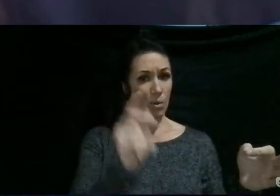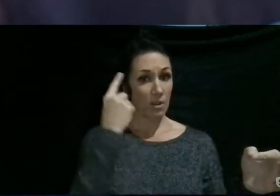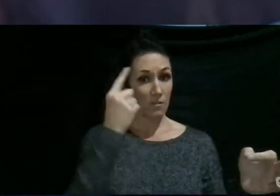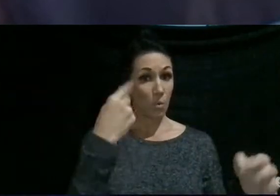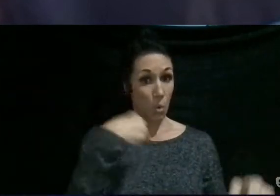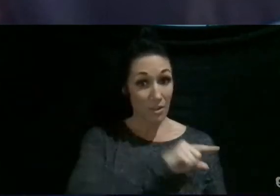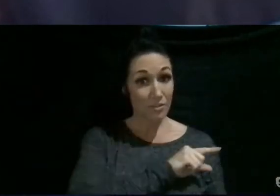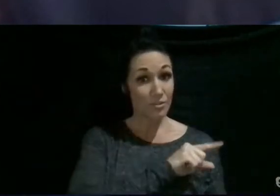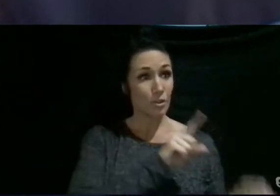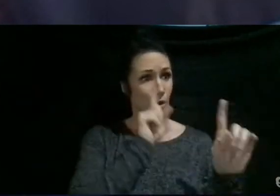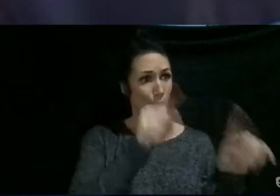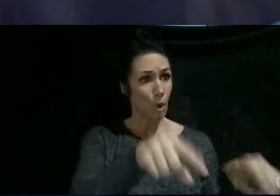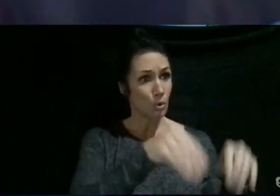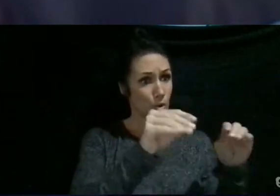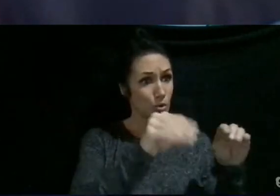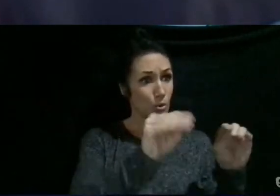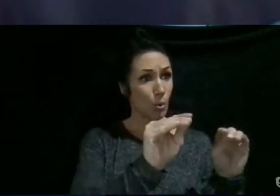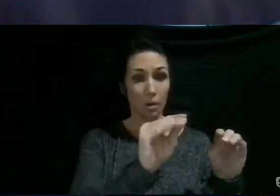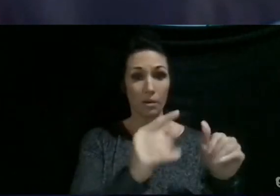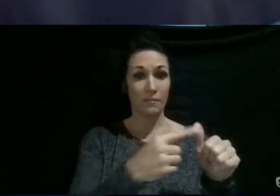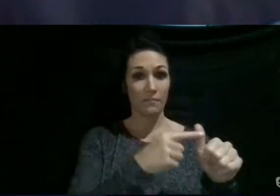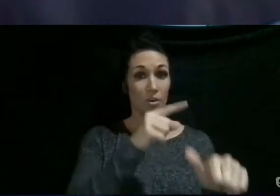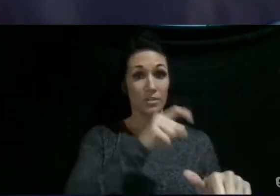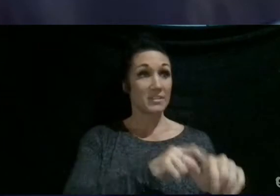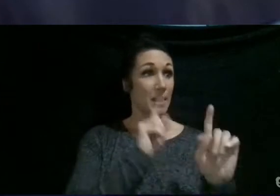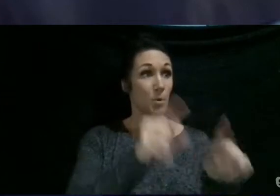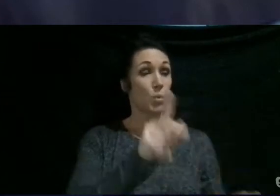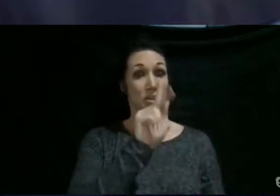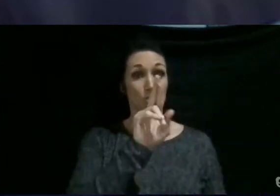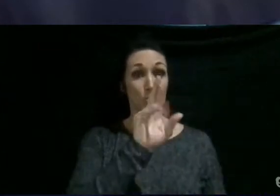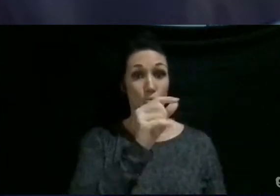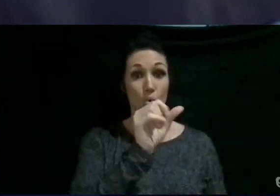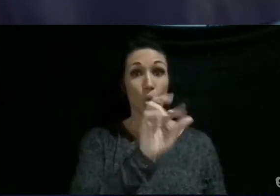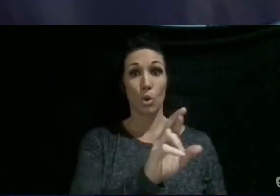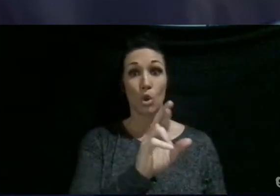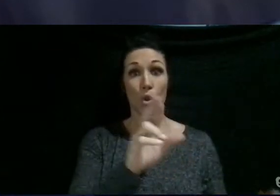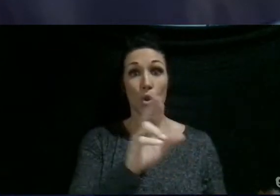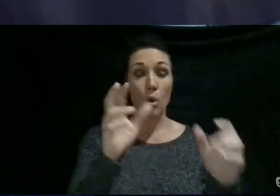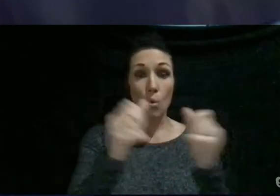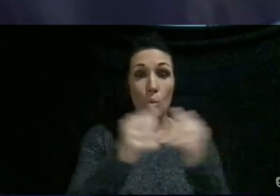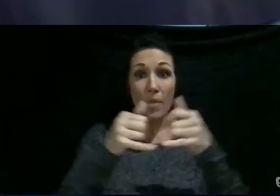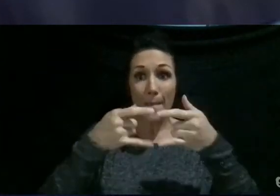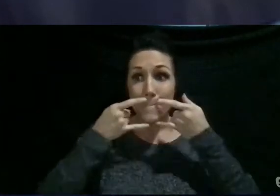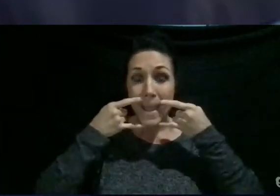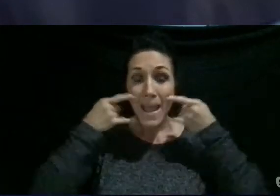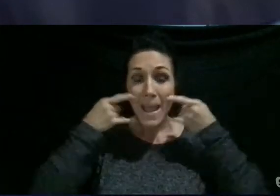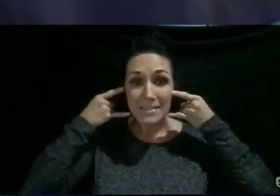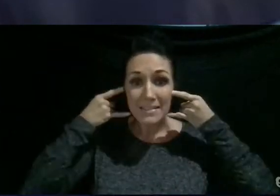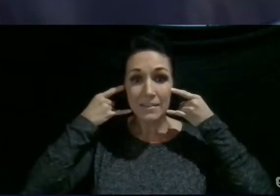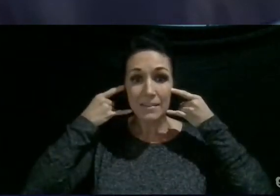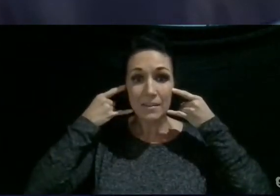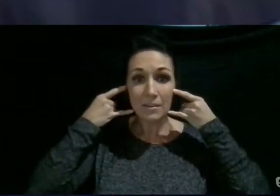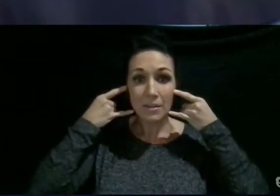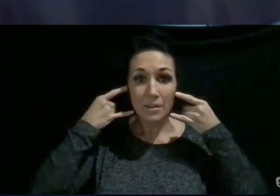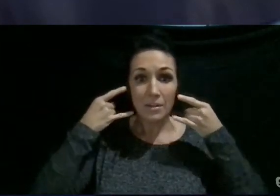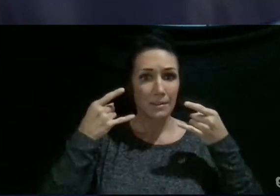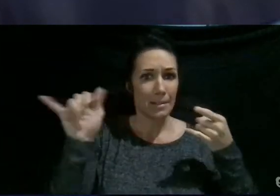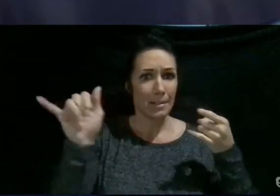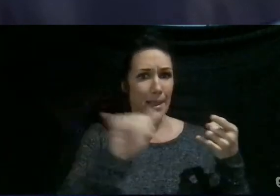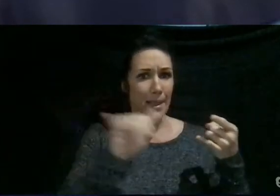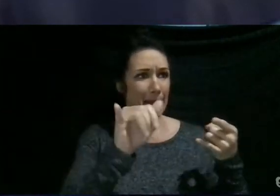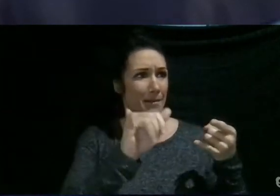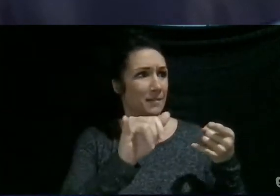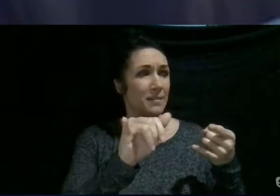to the stores, and the first time that I went to, like, Kroger and everyone was wearing a mask. was something straight out of, like, a horror film or